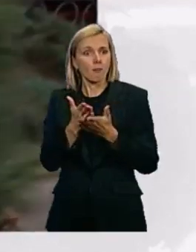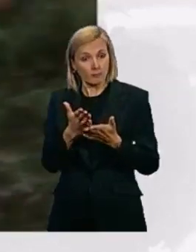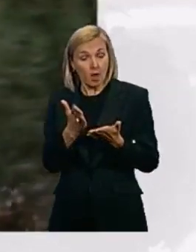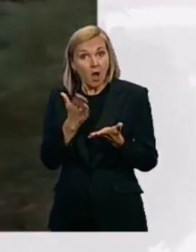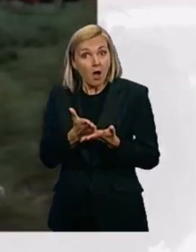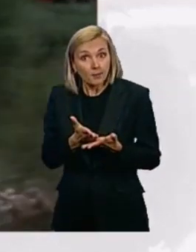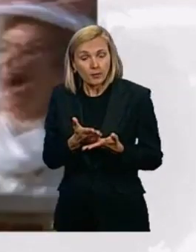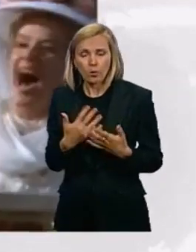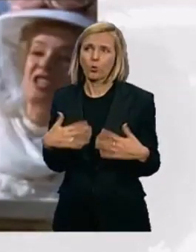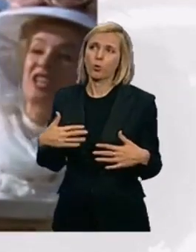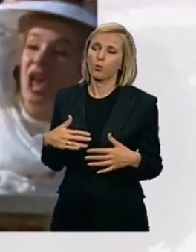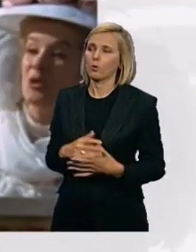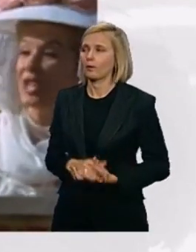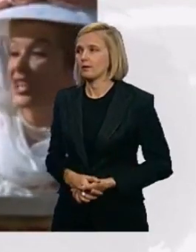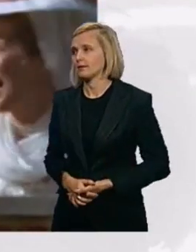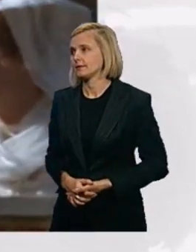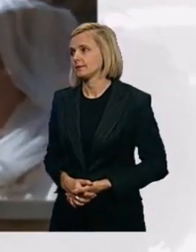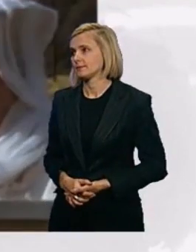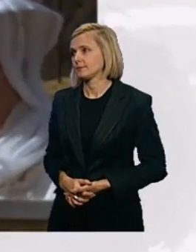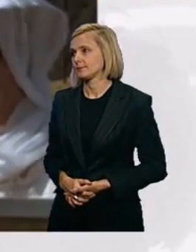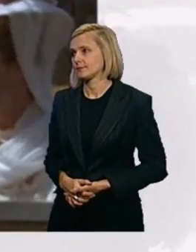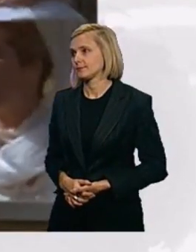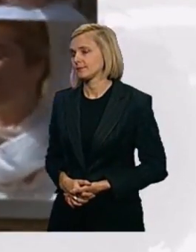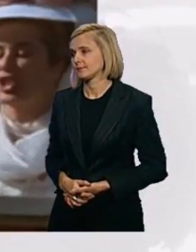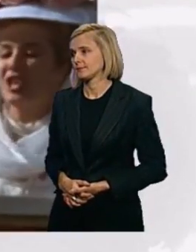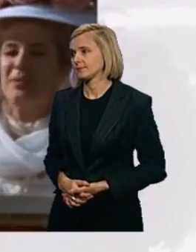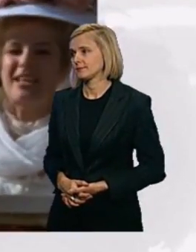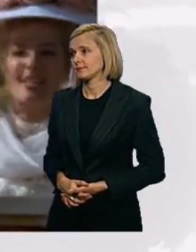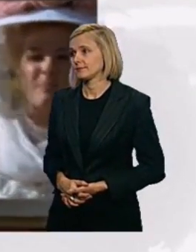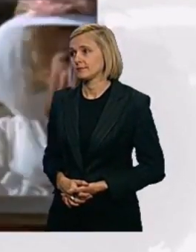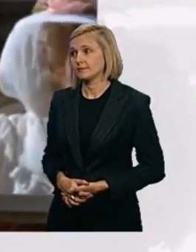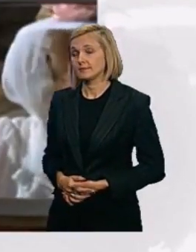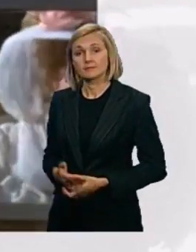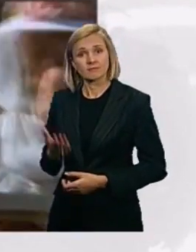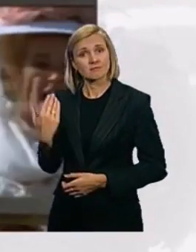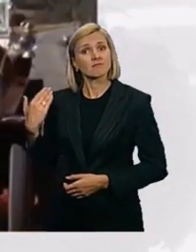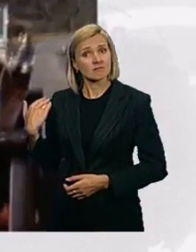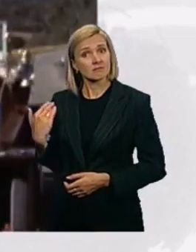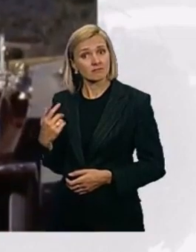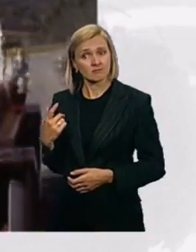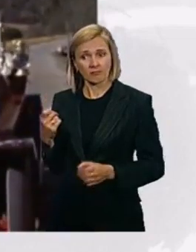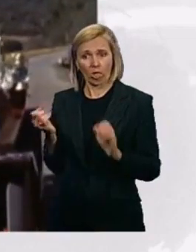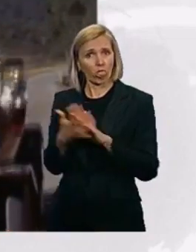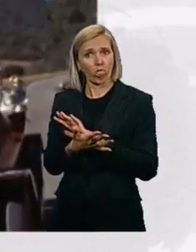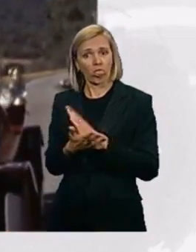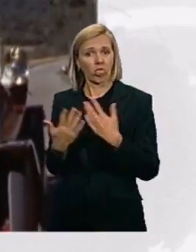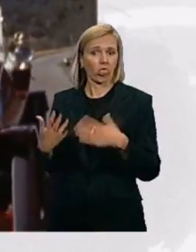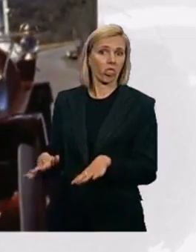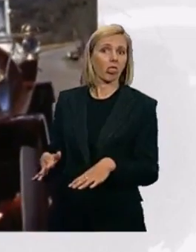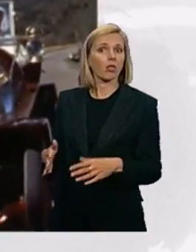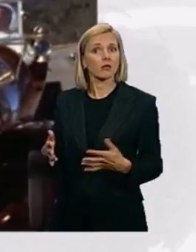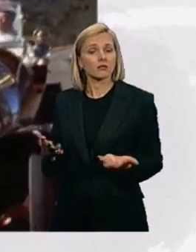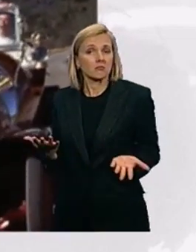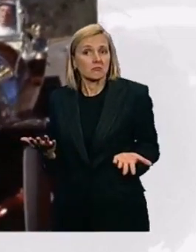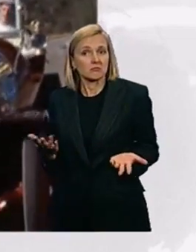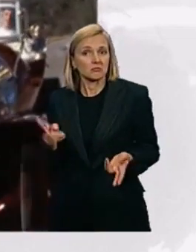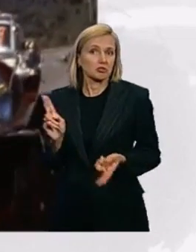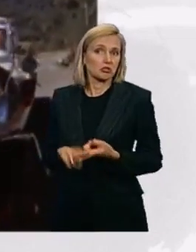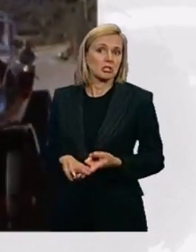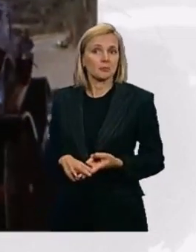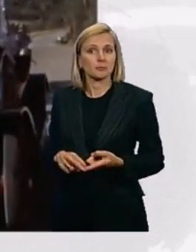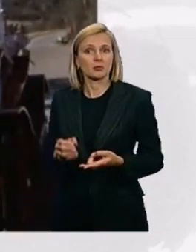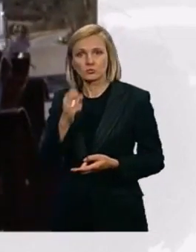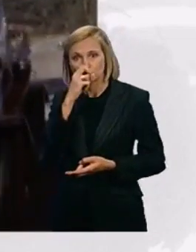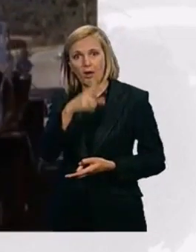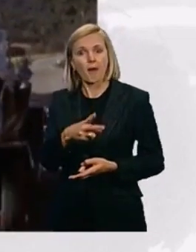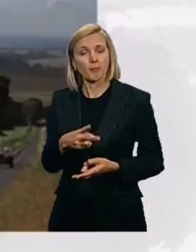Before she was rescued by Mr Potts, Chitty was a beaten-up racing car, valued at 30 bob for scrap metal. At